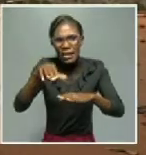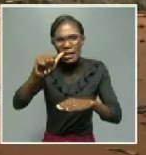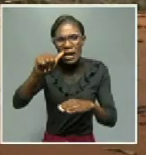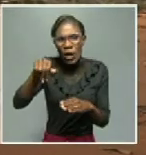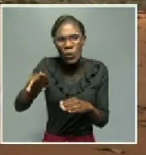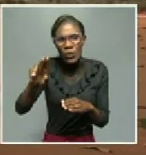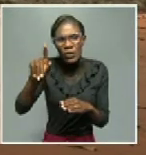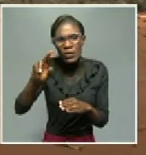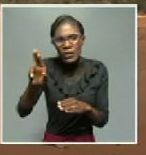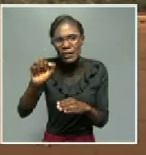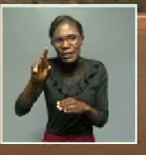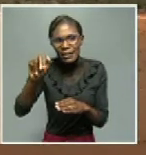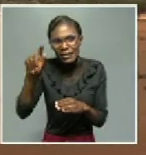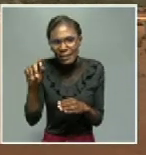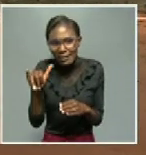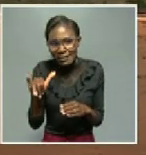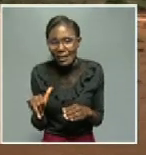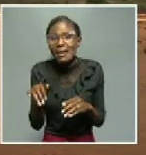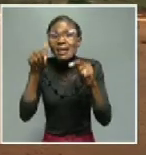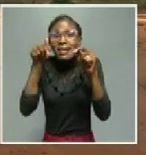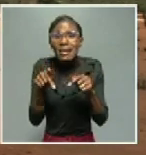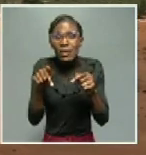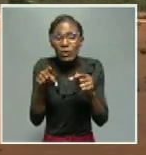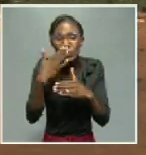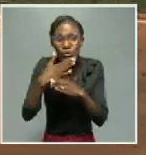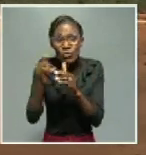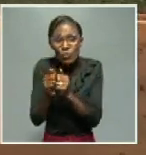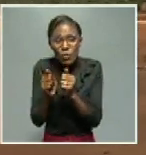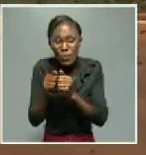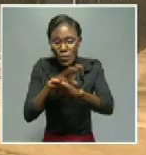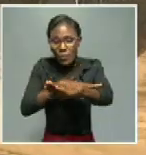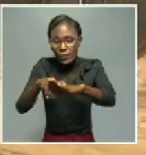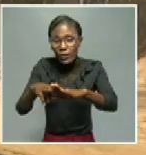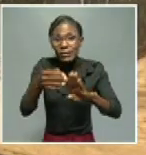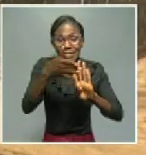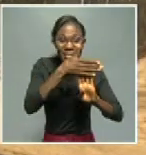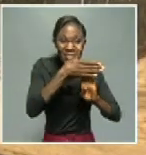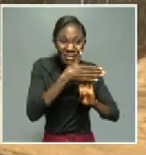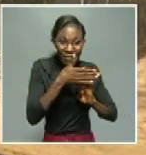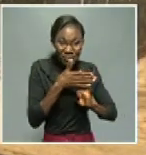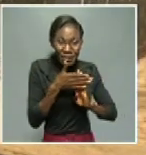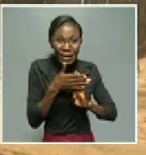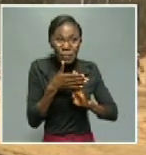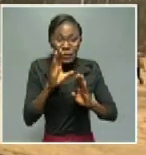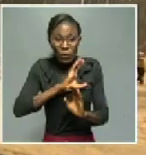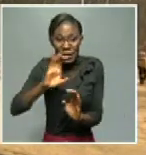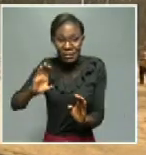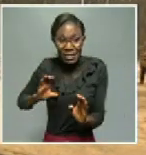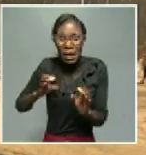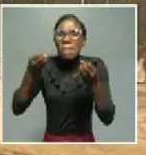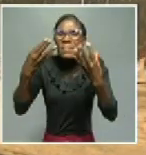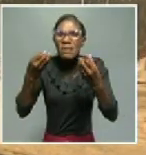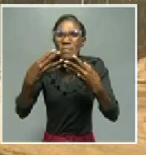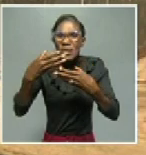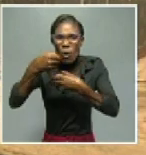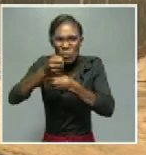and Roads Fund Administration, and the National Road Safety Council, we have embarked on a number of projects in the region that eventually have brought